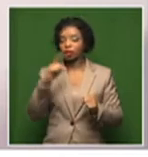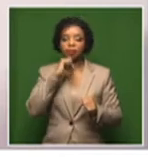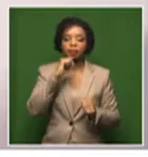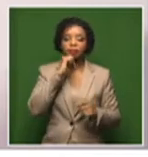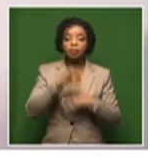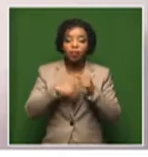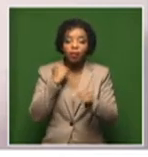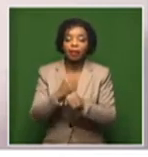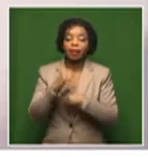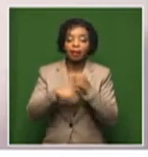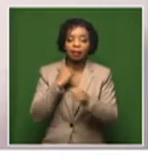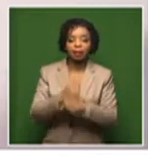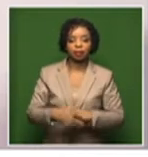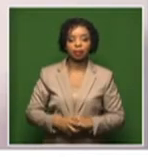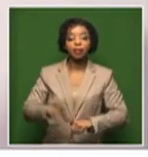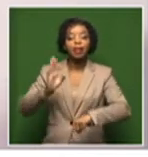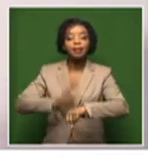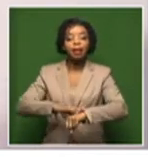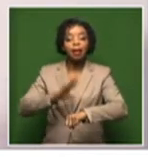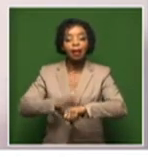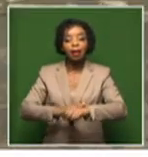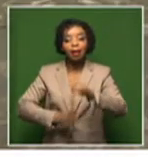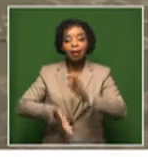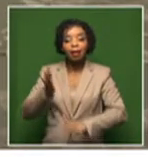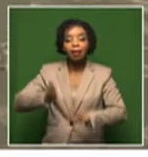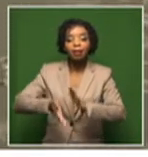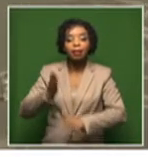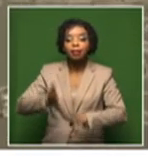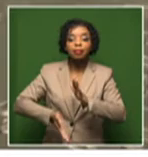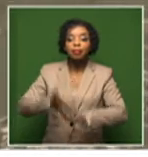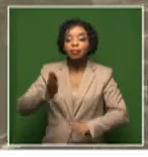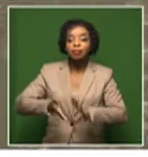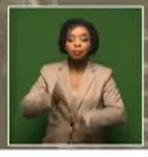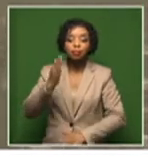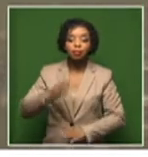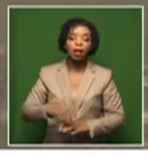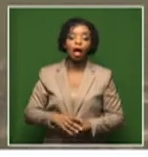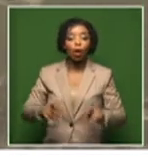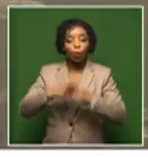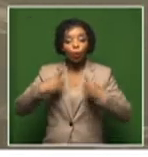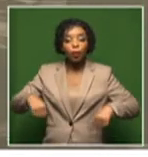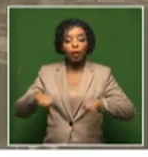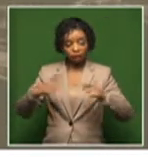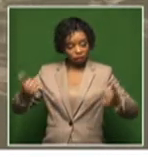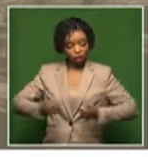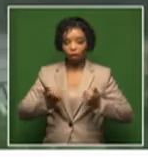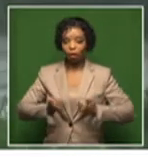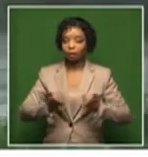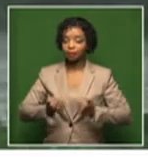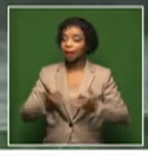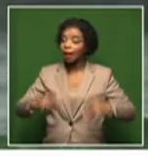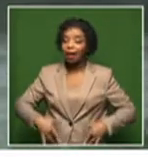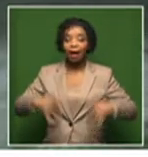Time is running out. We are already experiencing loss of life